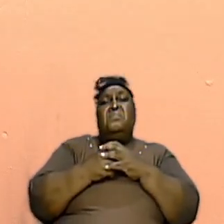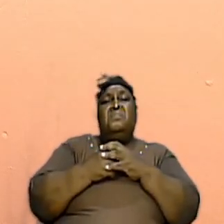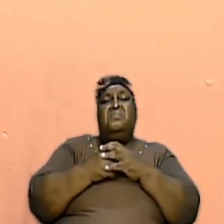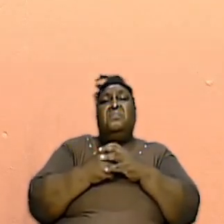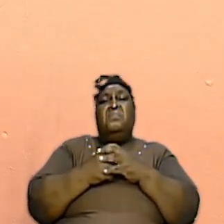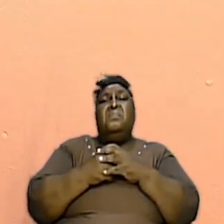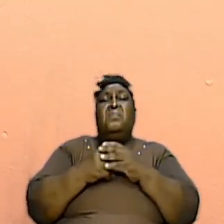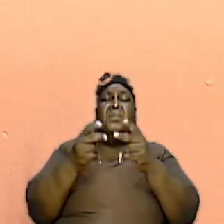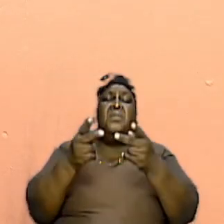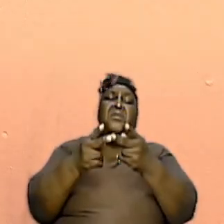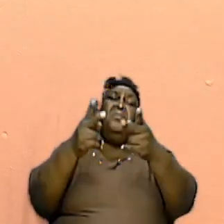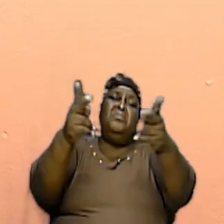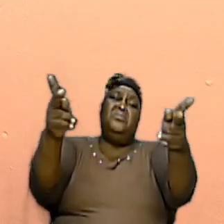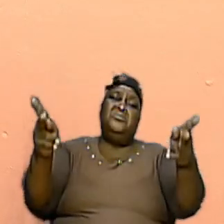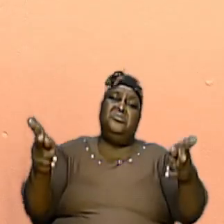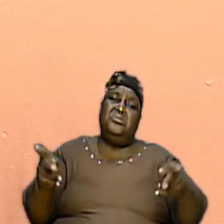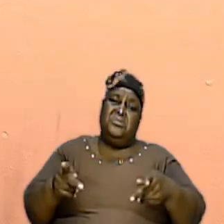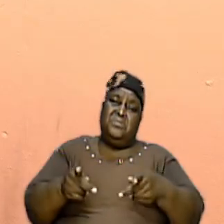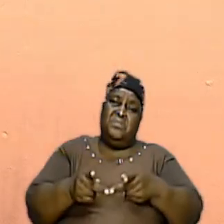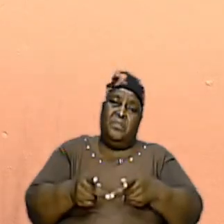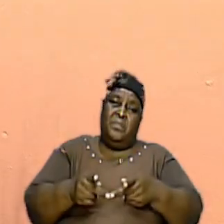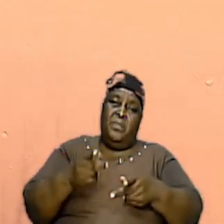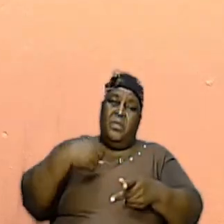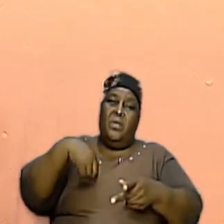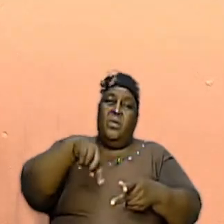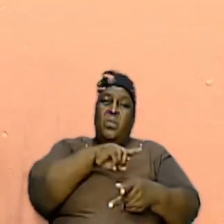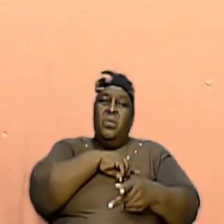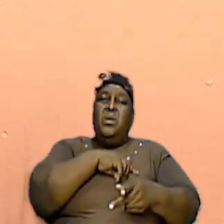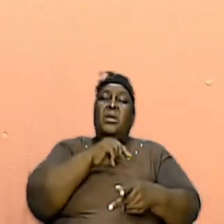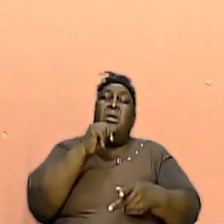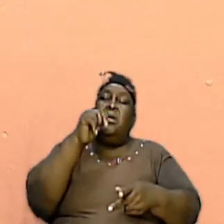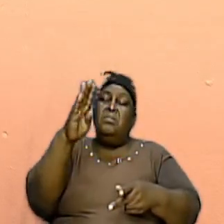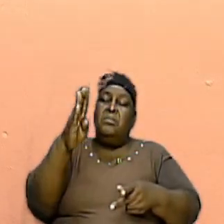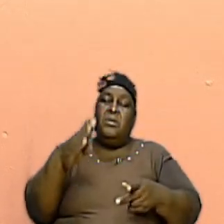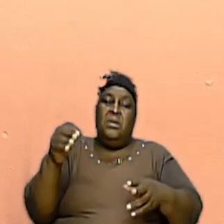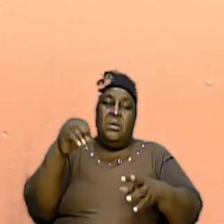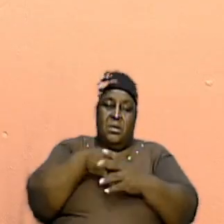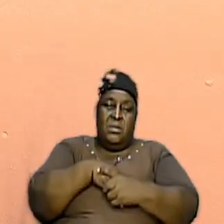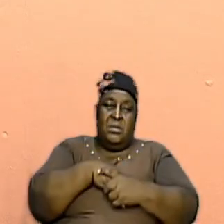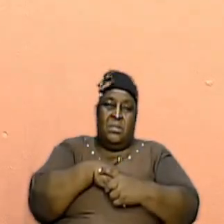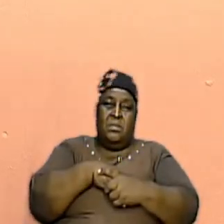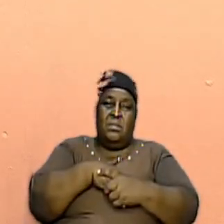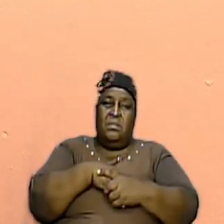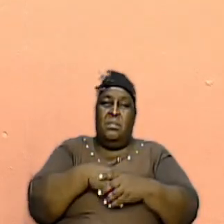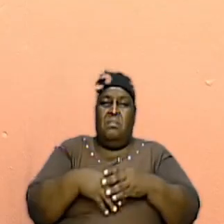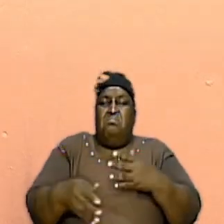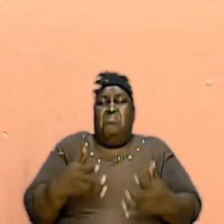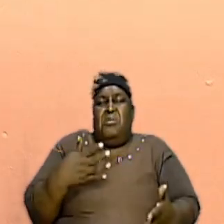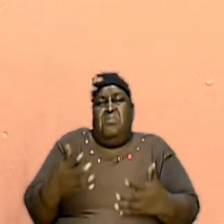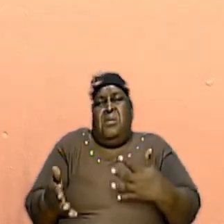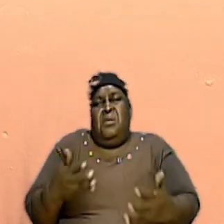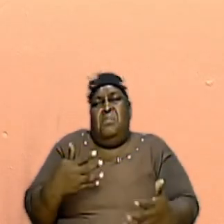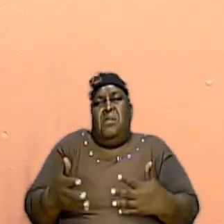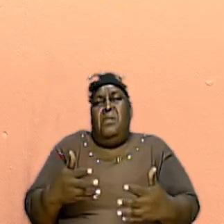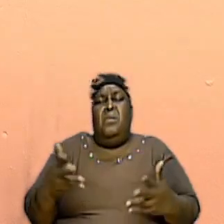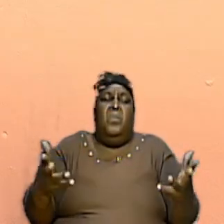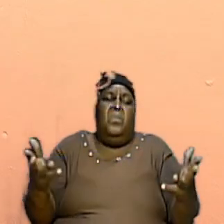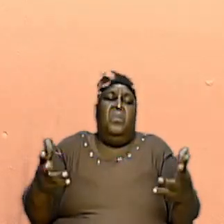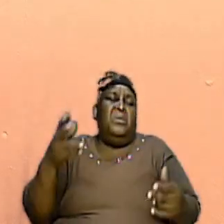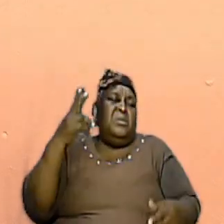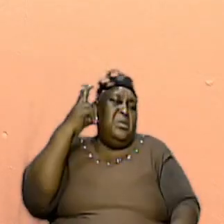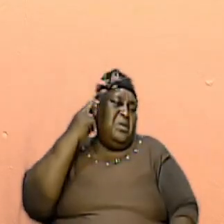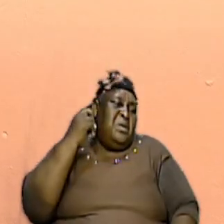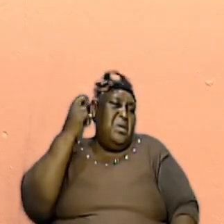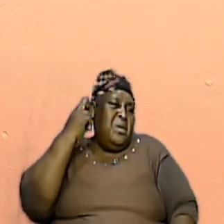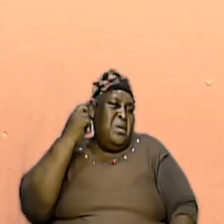Position That We Shouldn't Be In But Probably Because Of What We Have Heard By